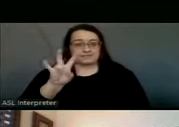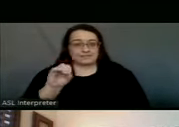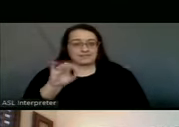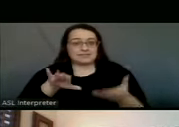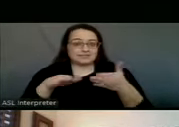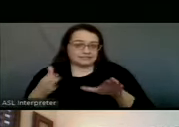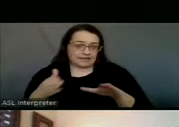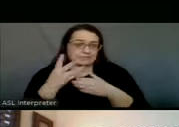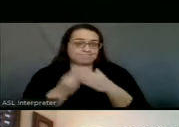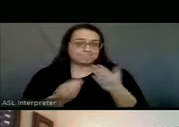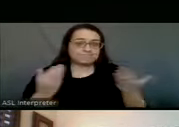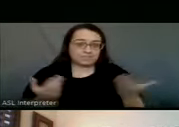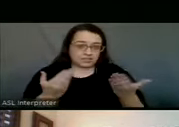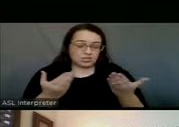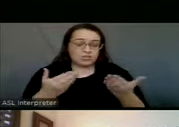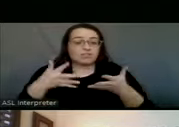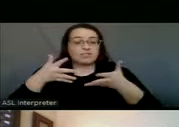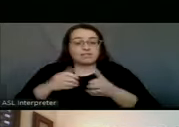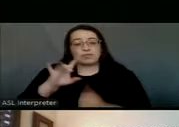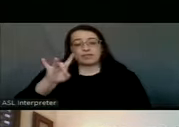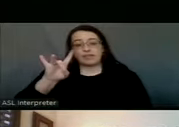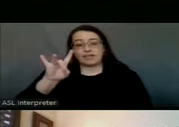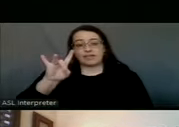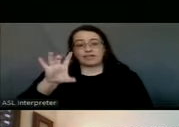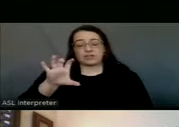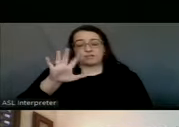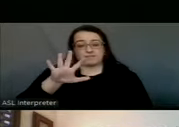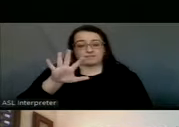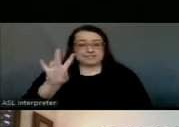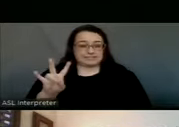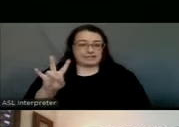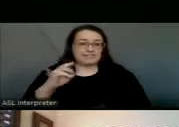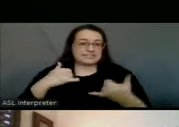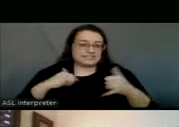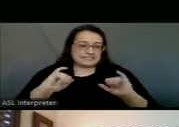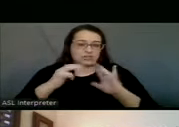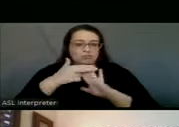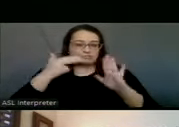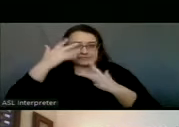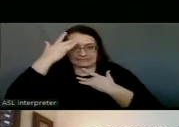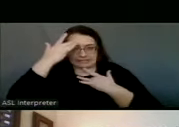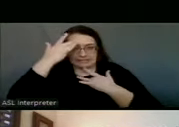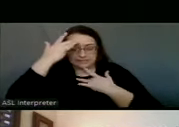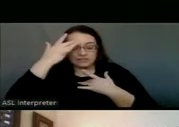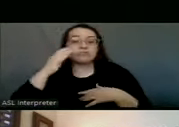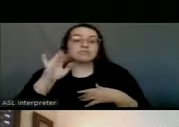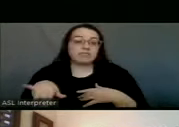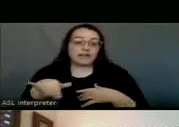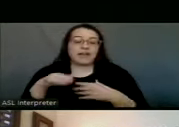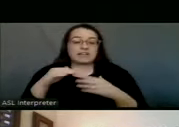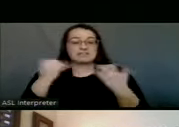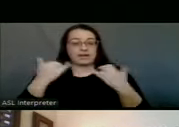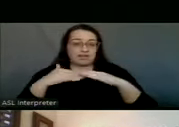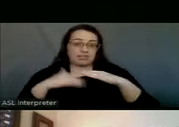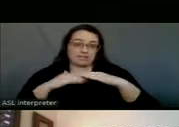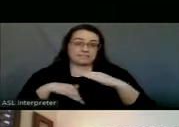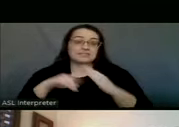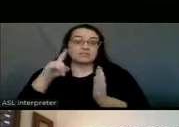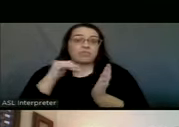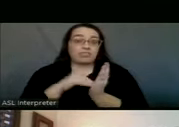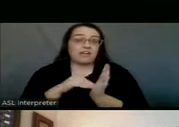community. That leaves us with 857 active cases, so our active cases are now down below 1,000.